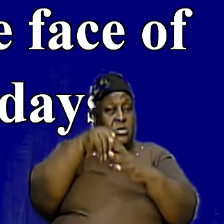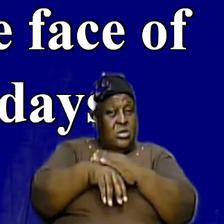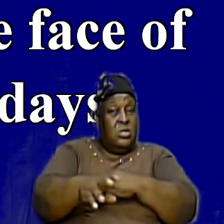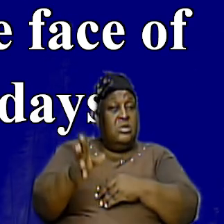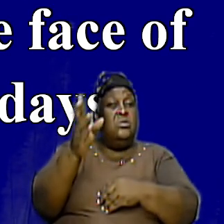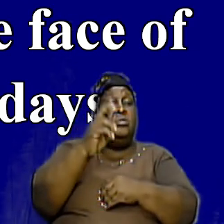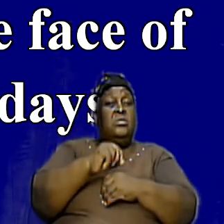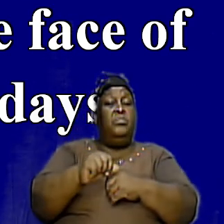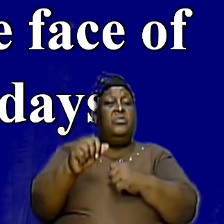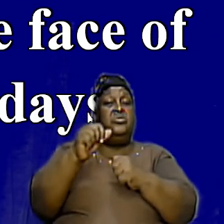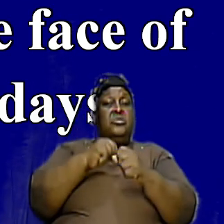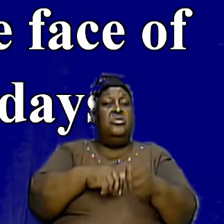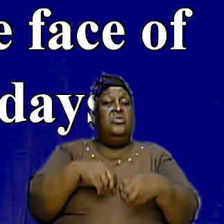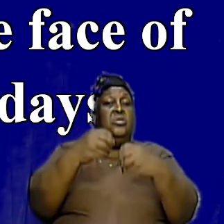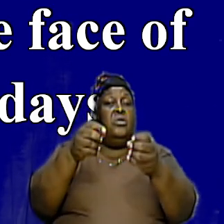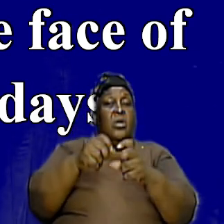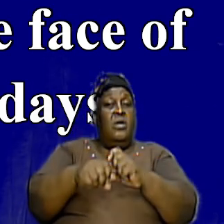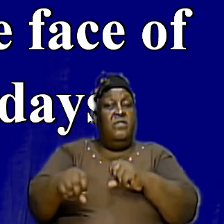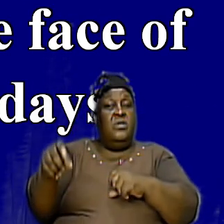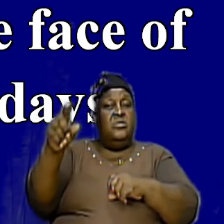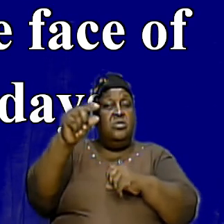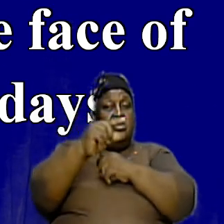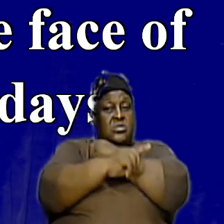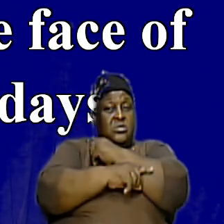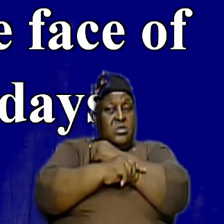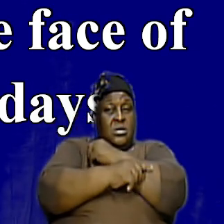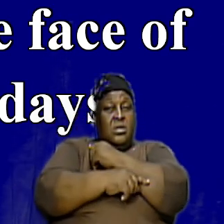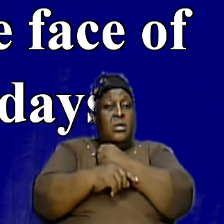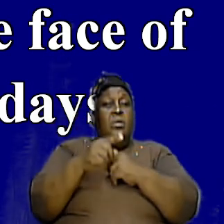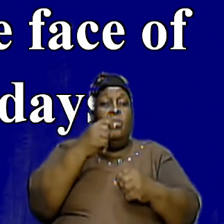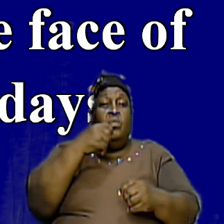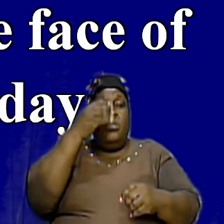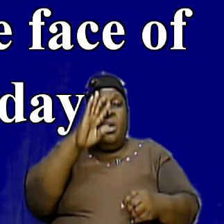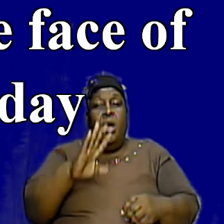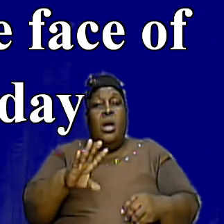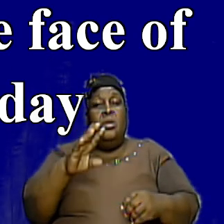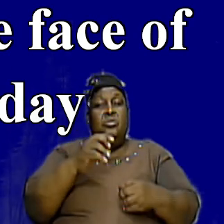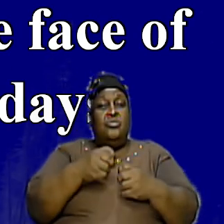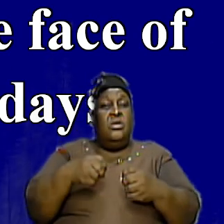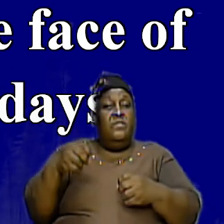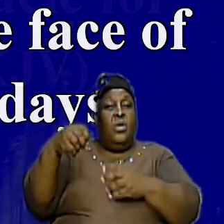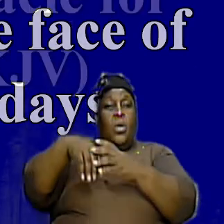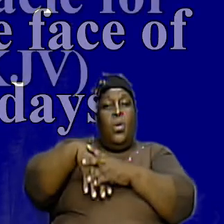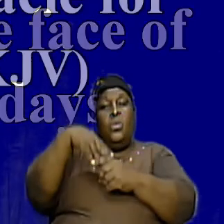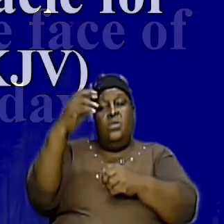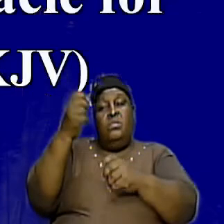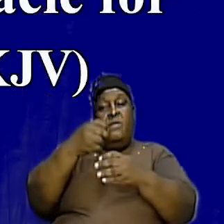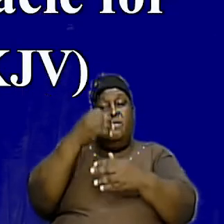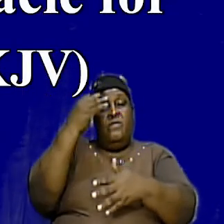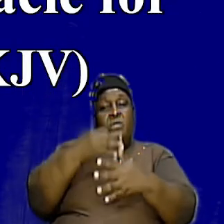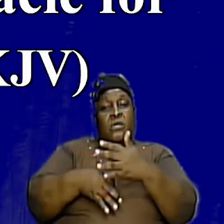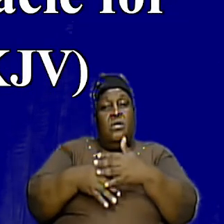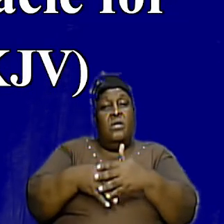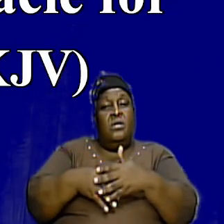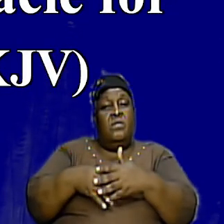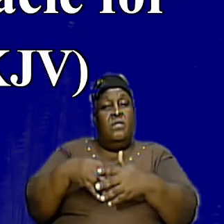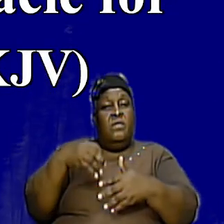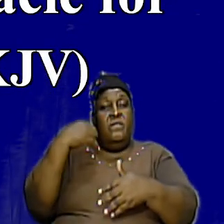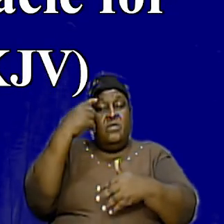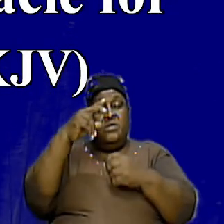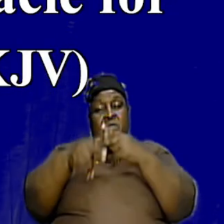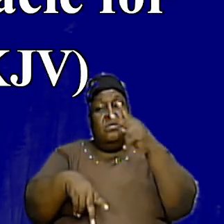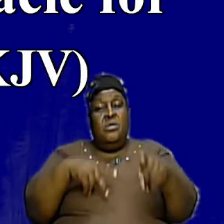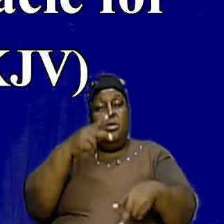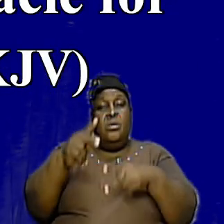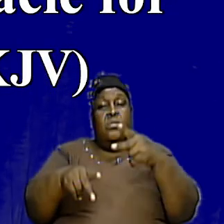into the possession of the Gentiles whom God drove out before the face of the